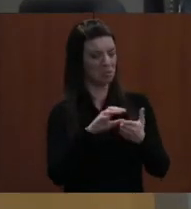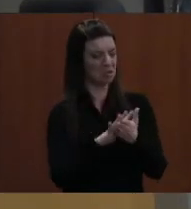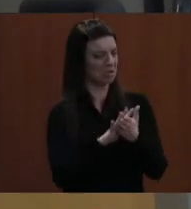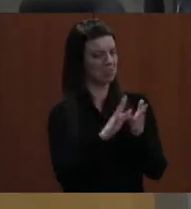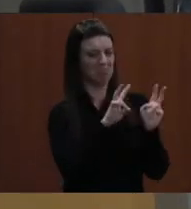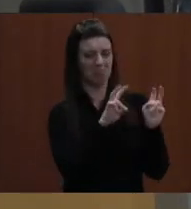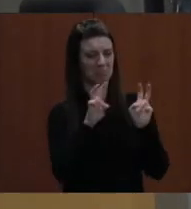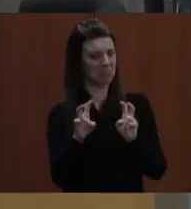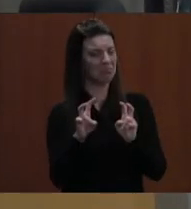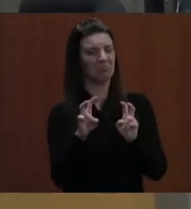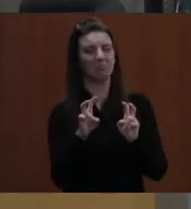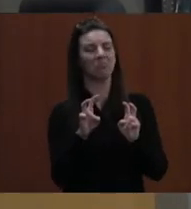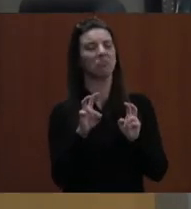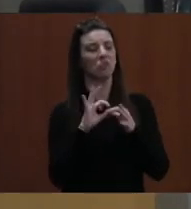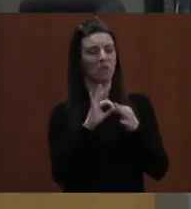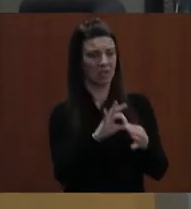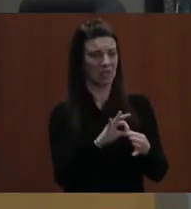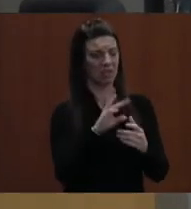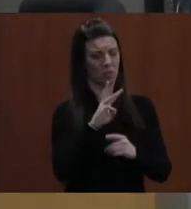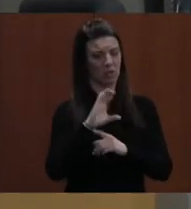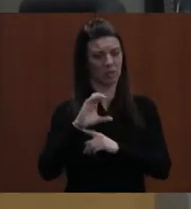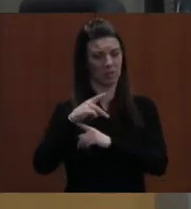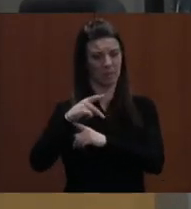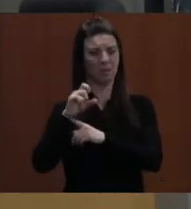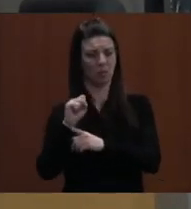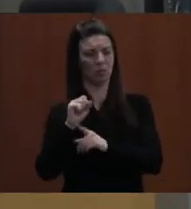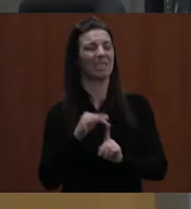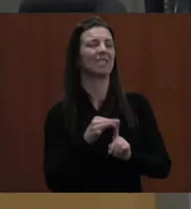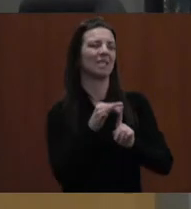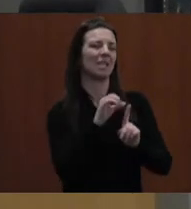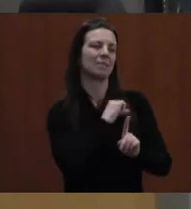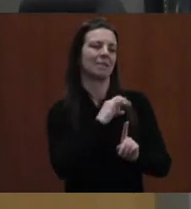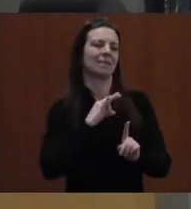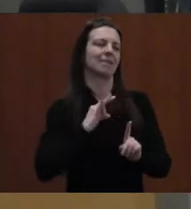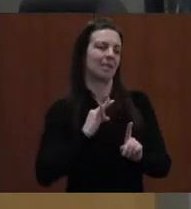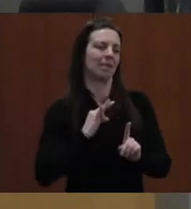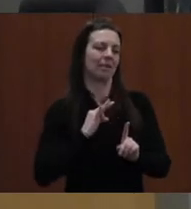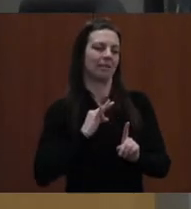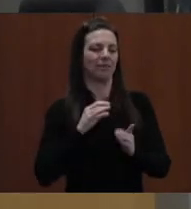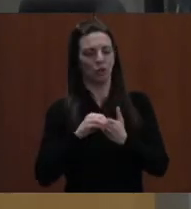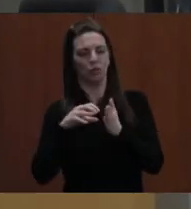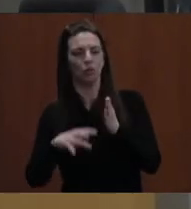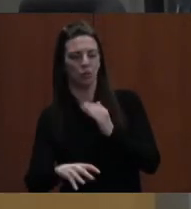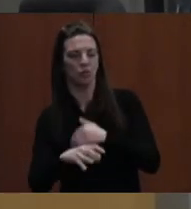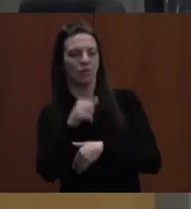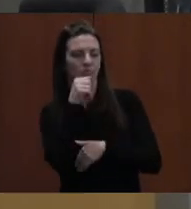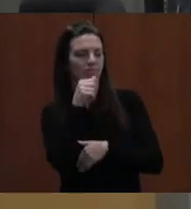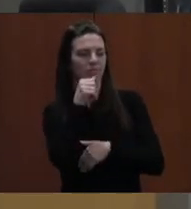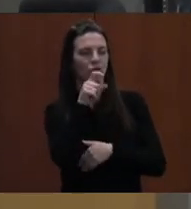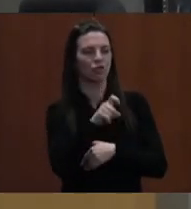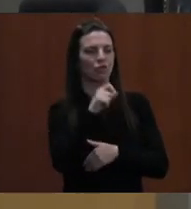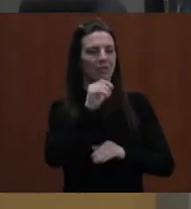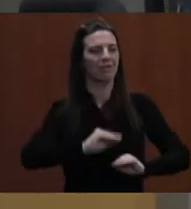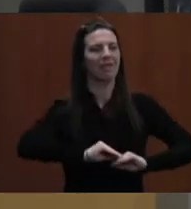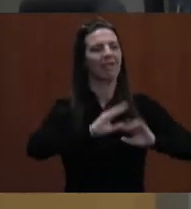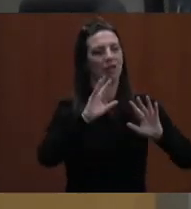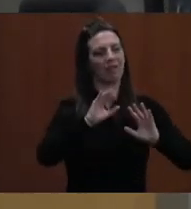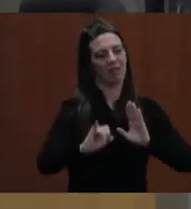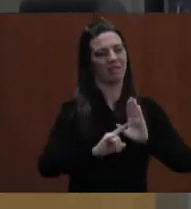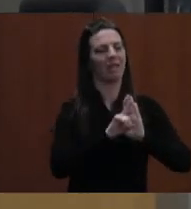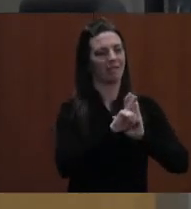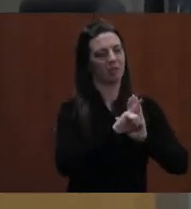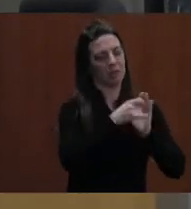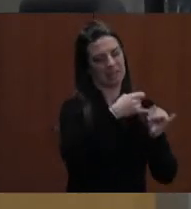County Public Schools except personnel or student matters which clearly identify an individual or